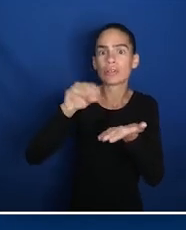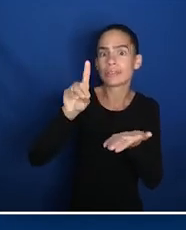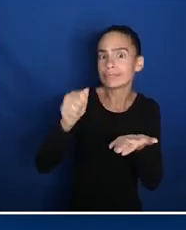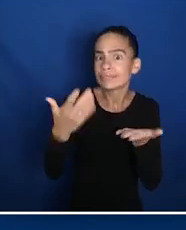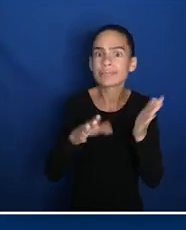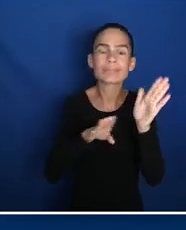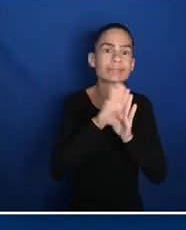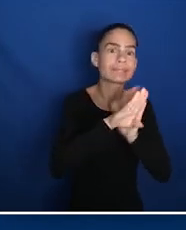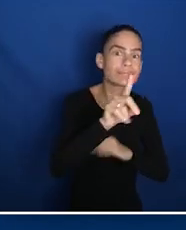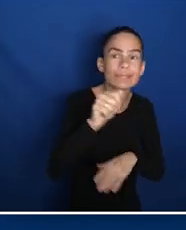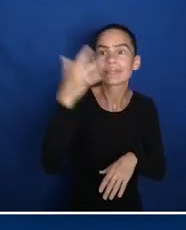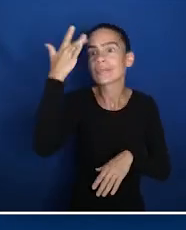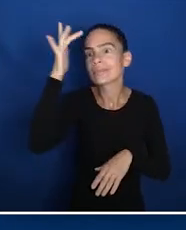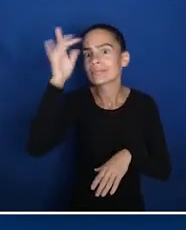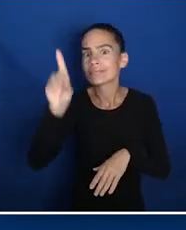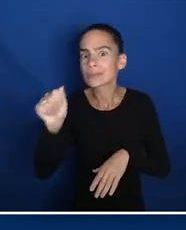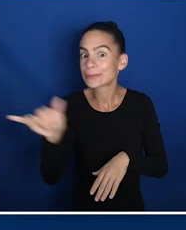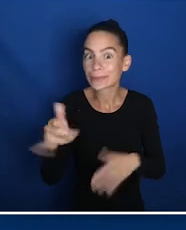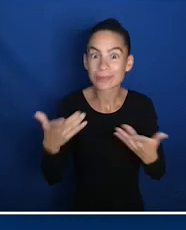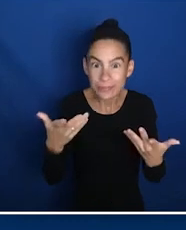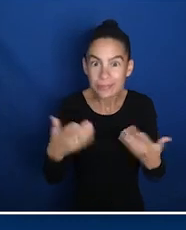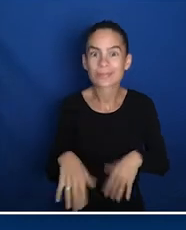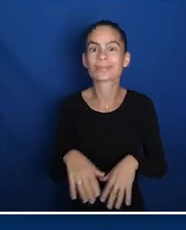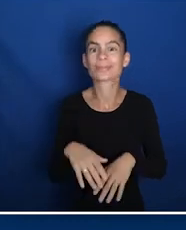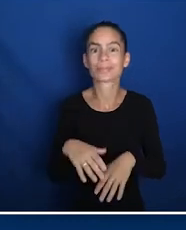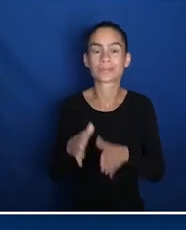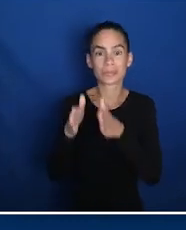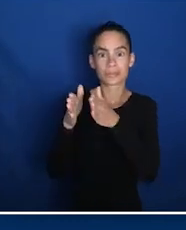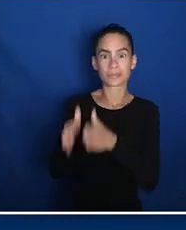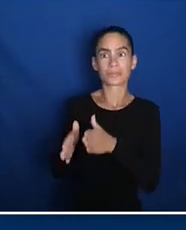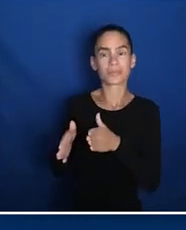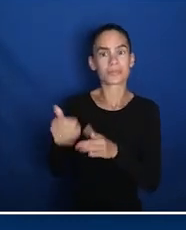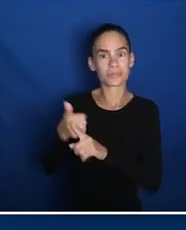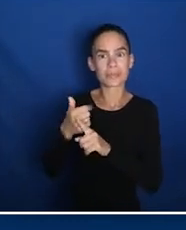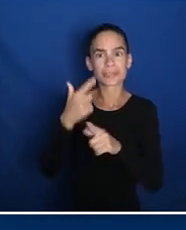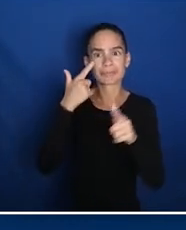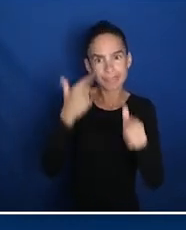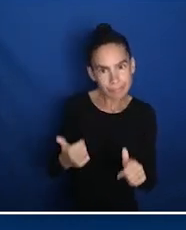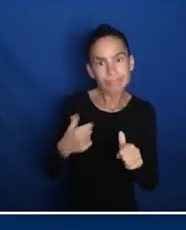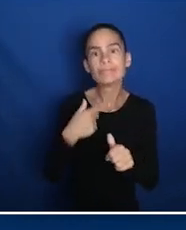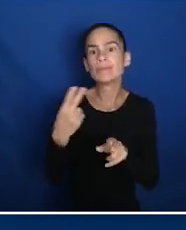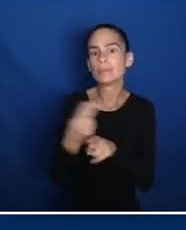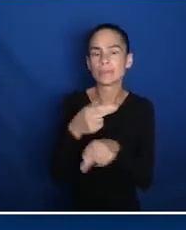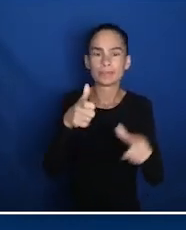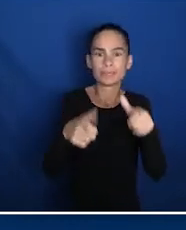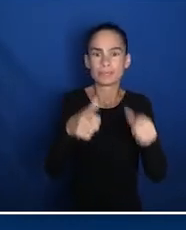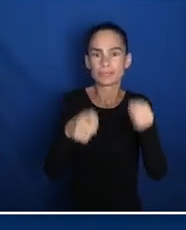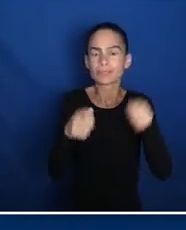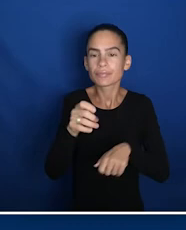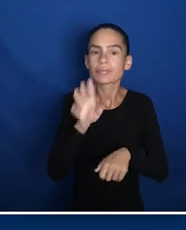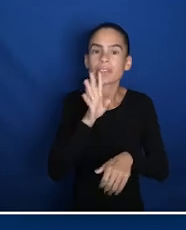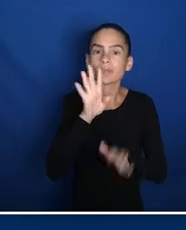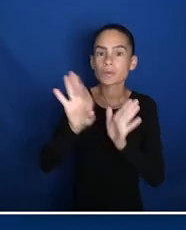intellectual disabilities. As someone who's visually impaired, I utilize the ATI, which speaks out the selections